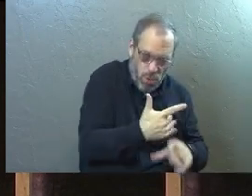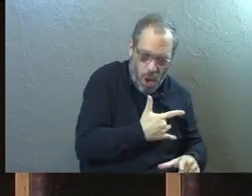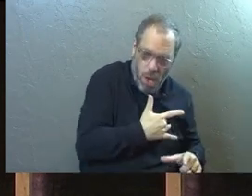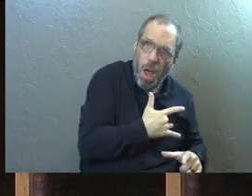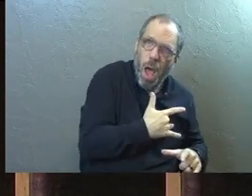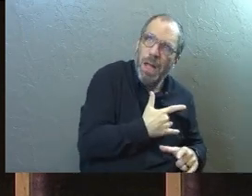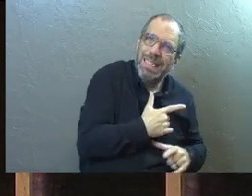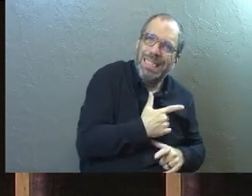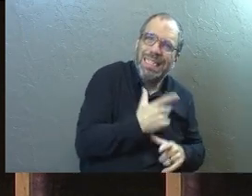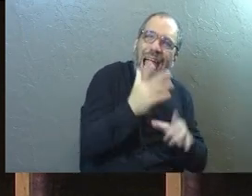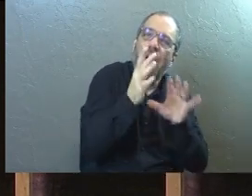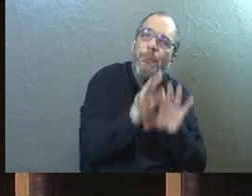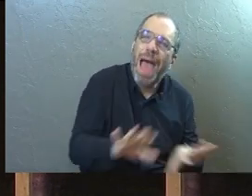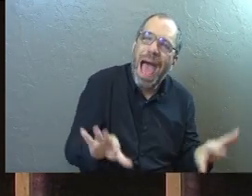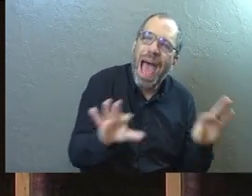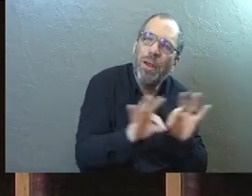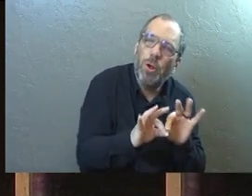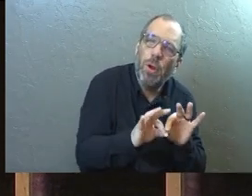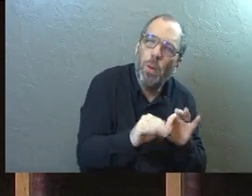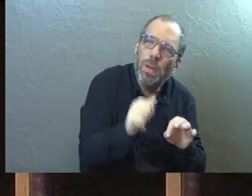heart. Those are the ones that mattered.